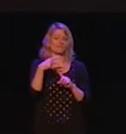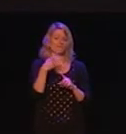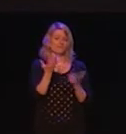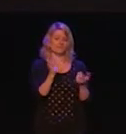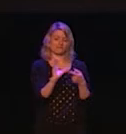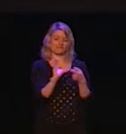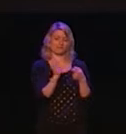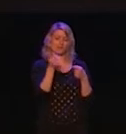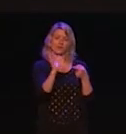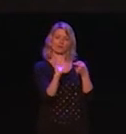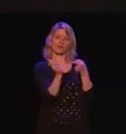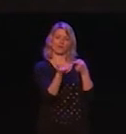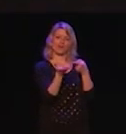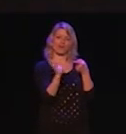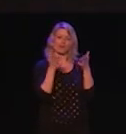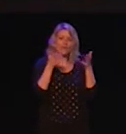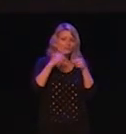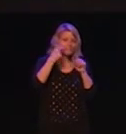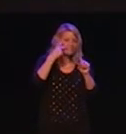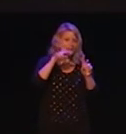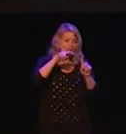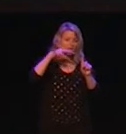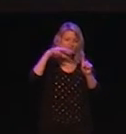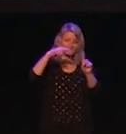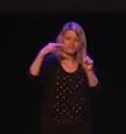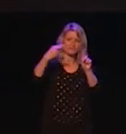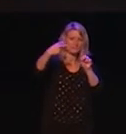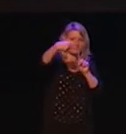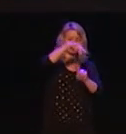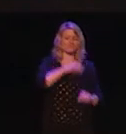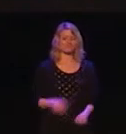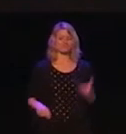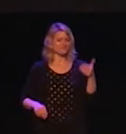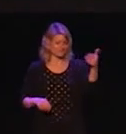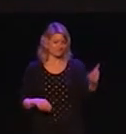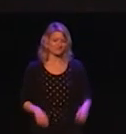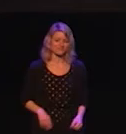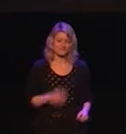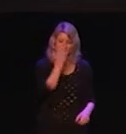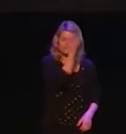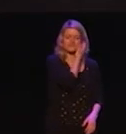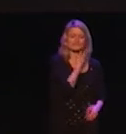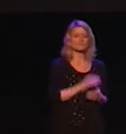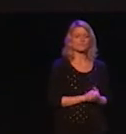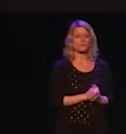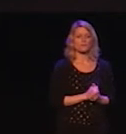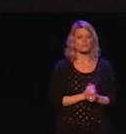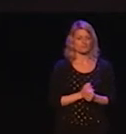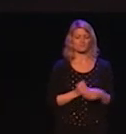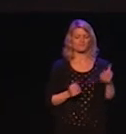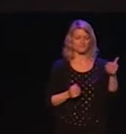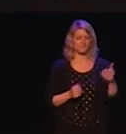foundation or a platform for rich linguistic input for a baby. You can also, with this technology, rotate the